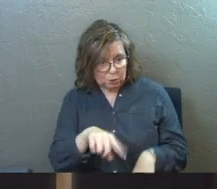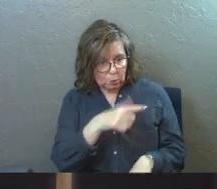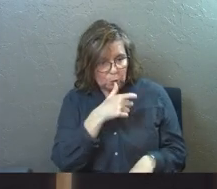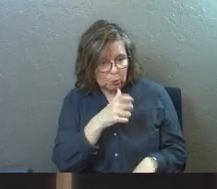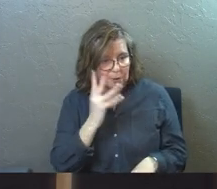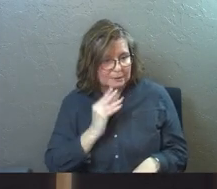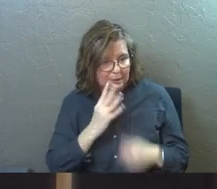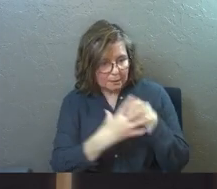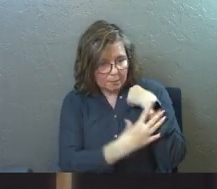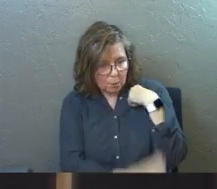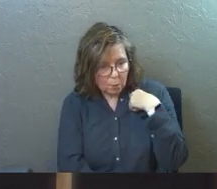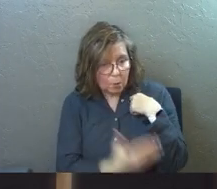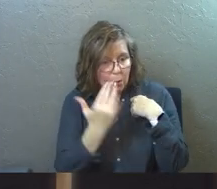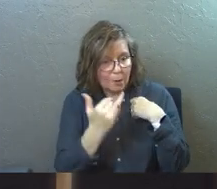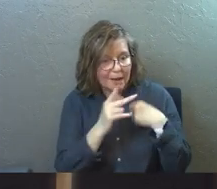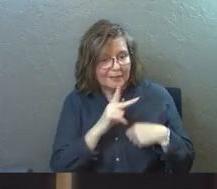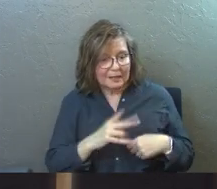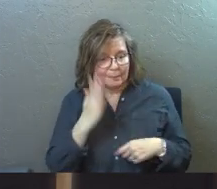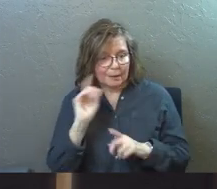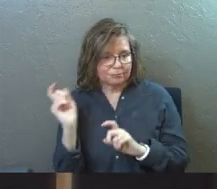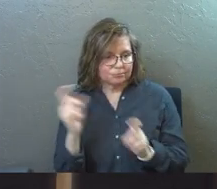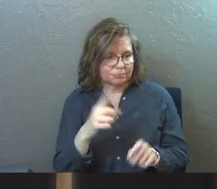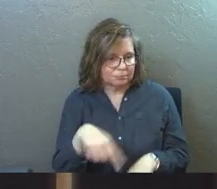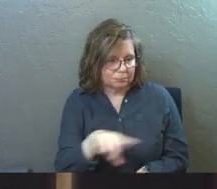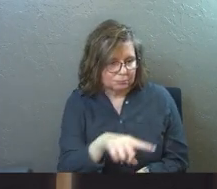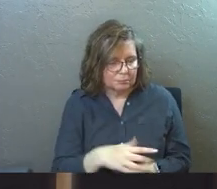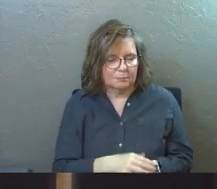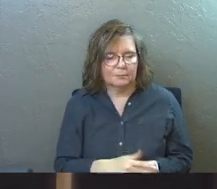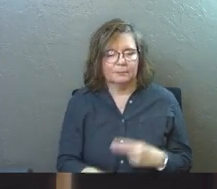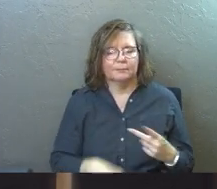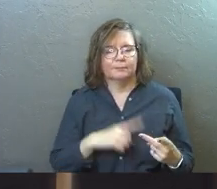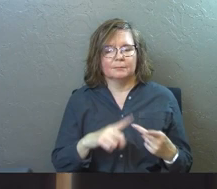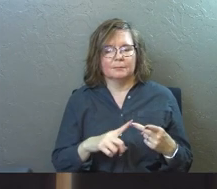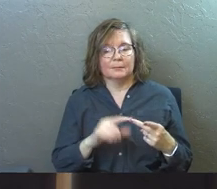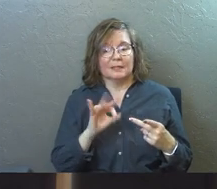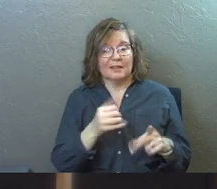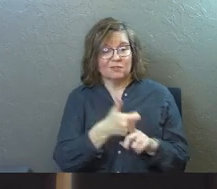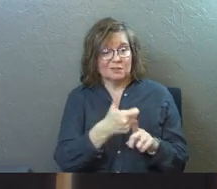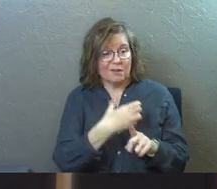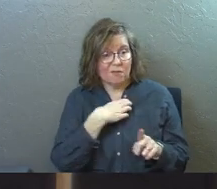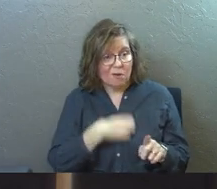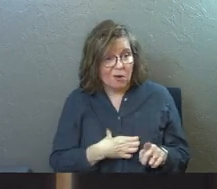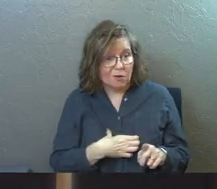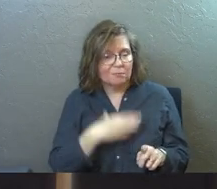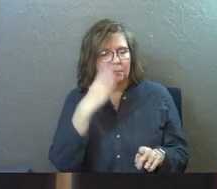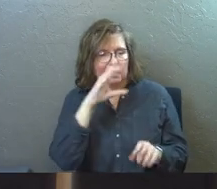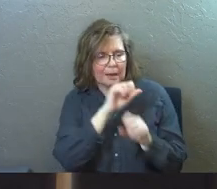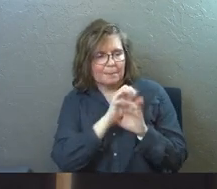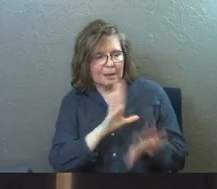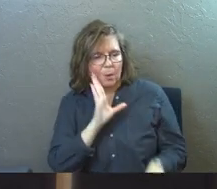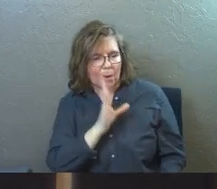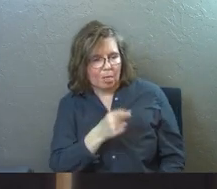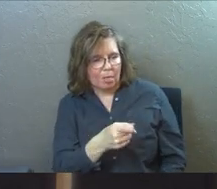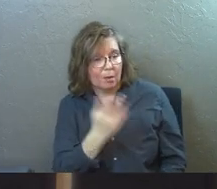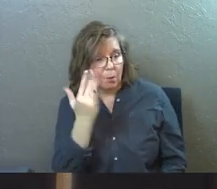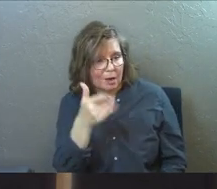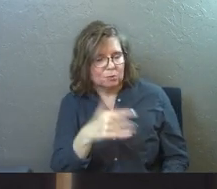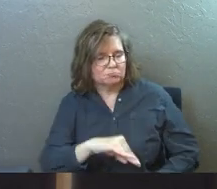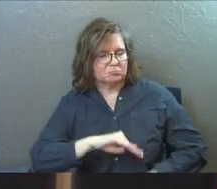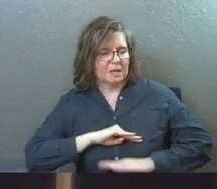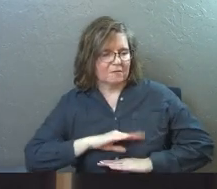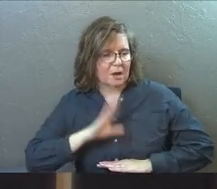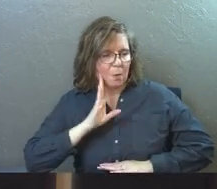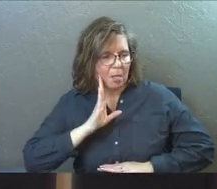poor for the kingdom of God is yours. God blesses you who are hungry now for you will be